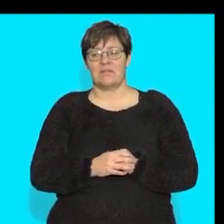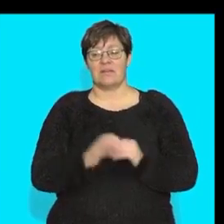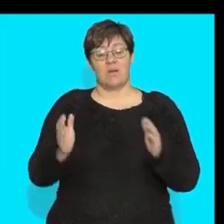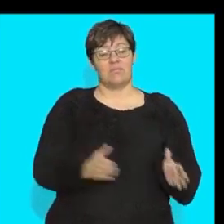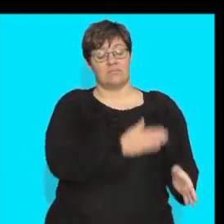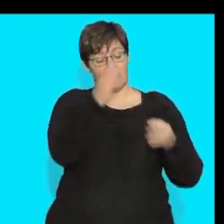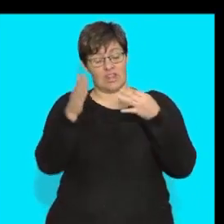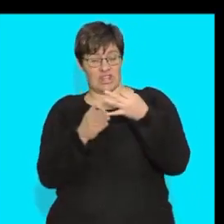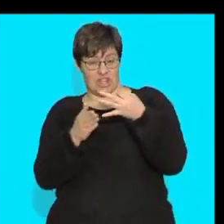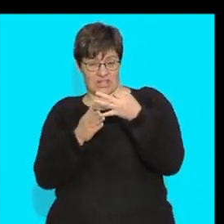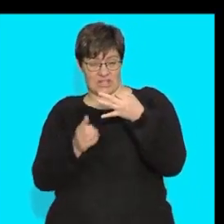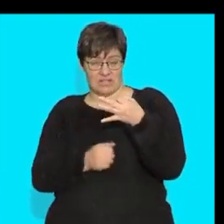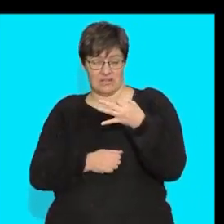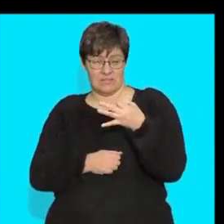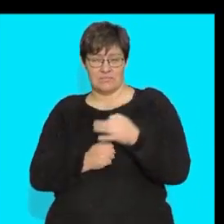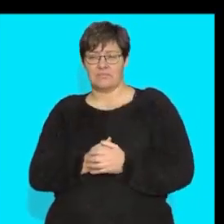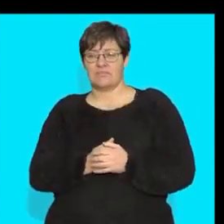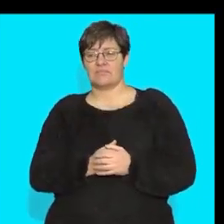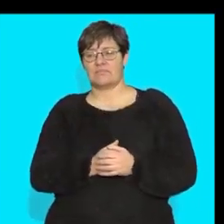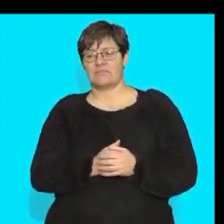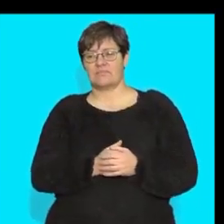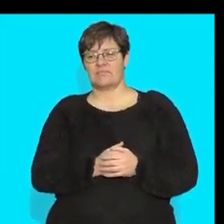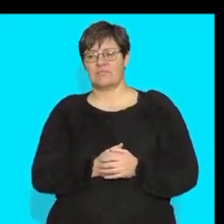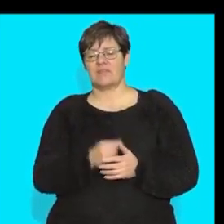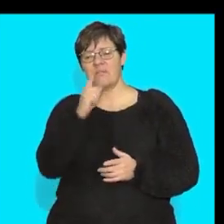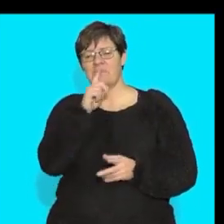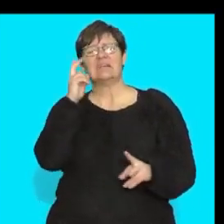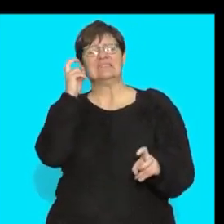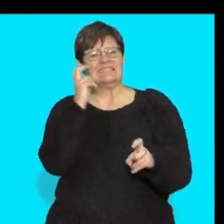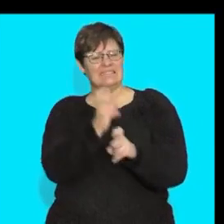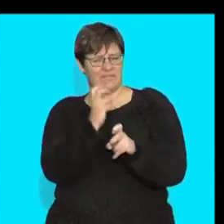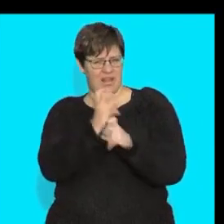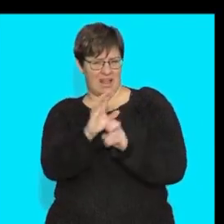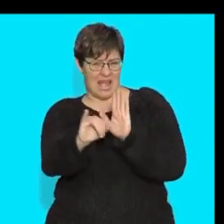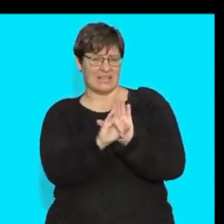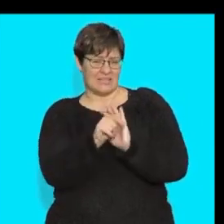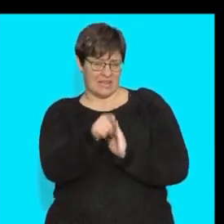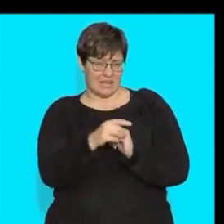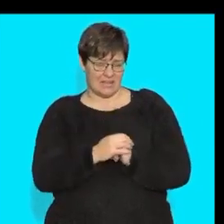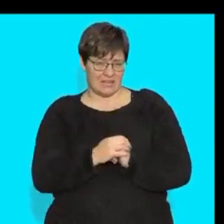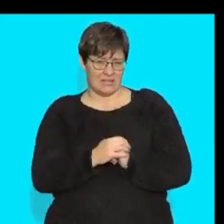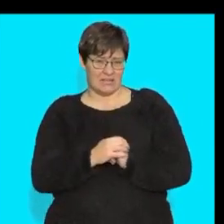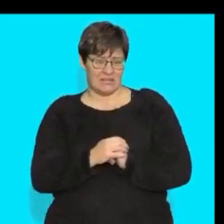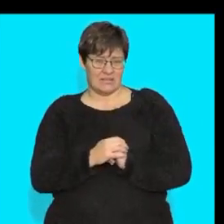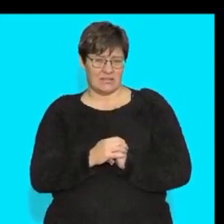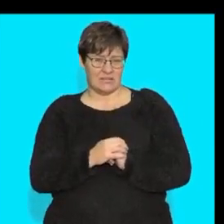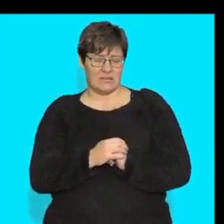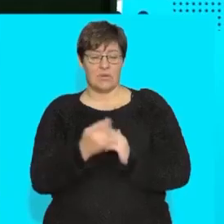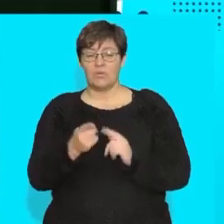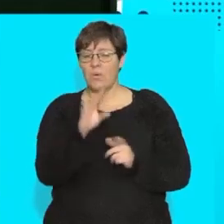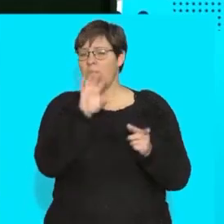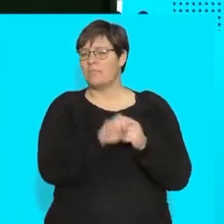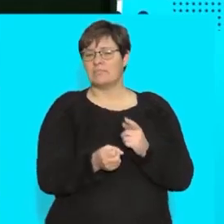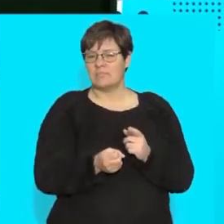the next one that we look at and these are very difficult to identify but i want you now to take